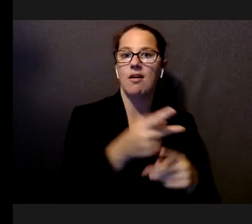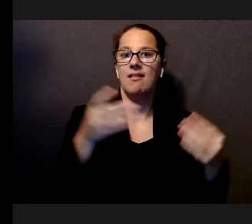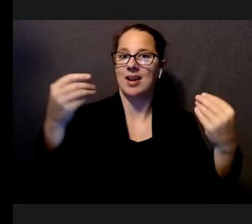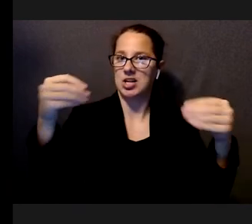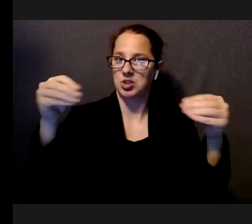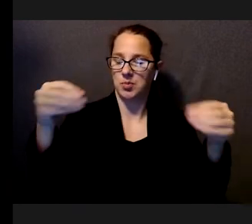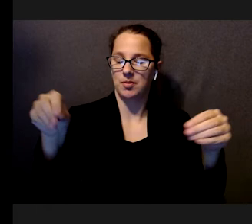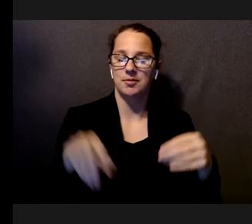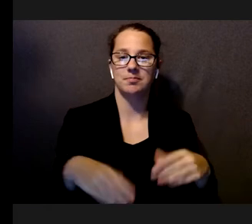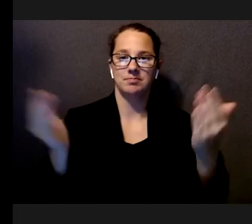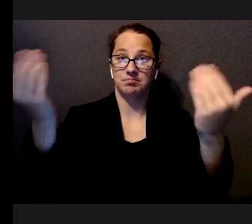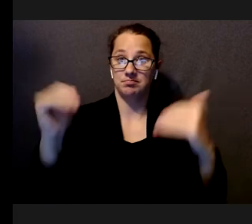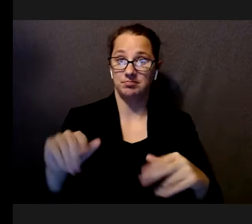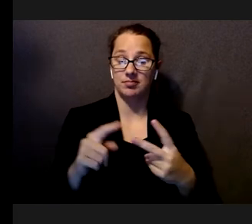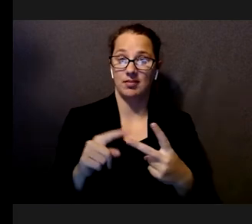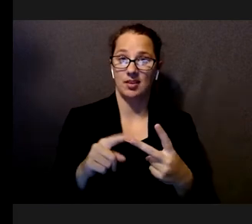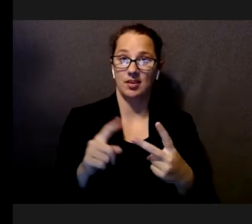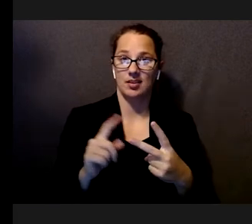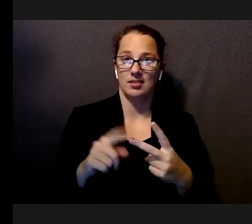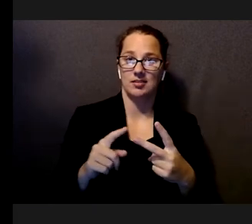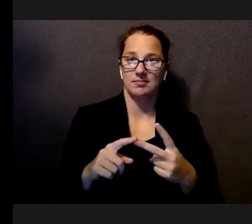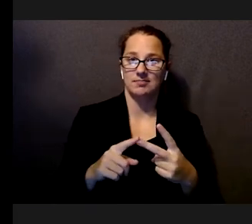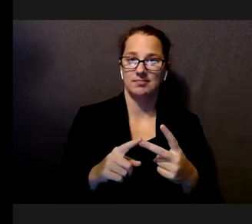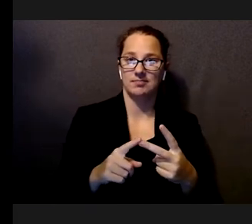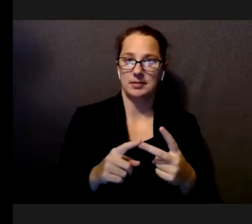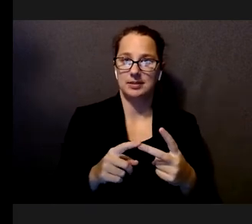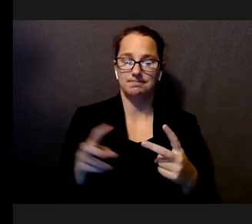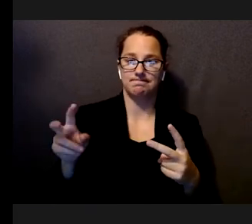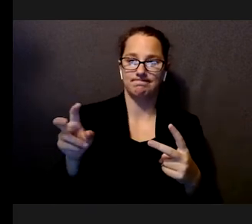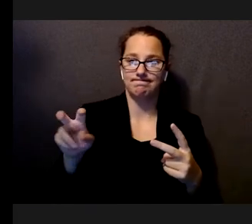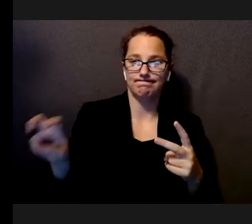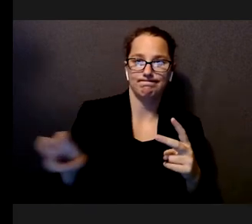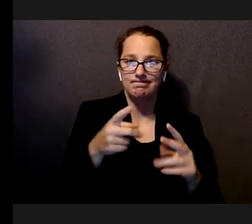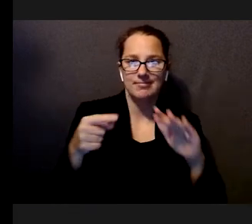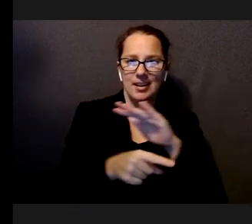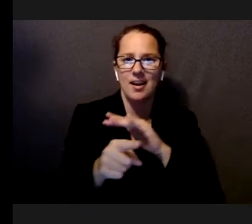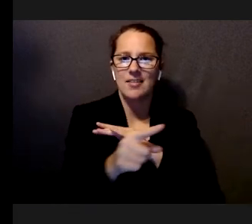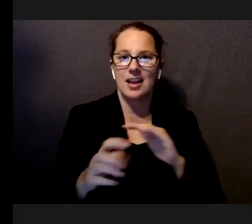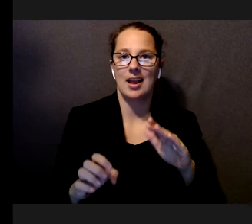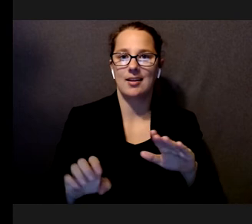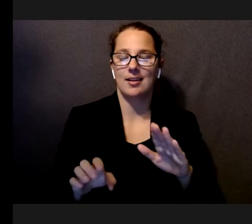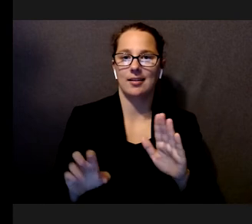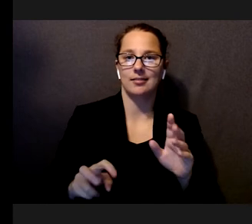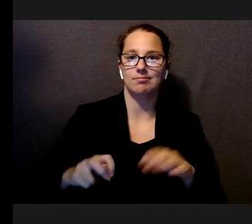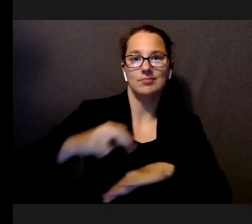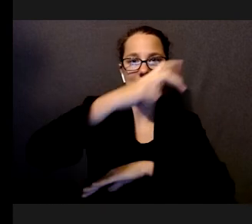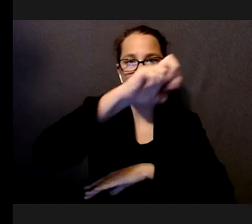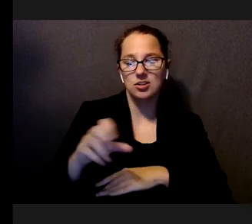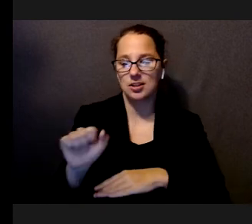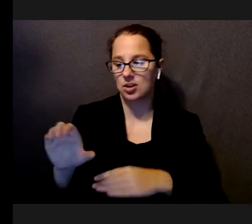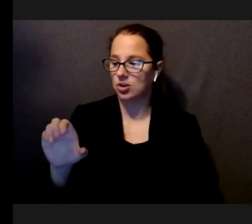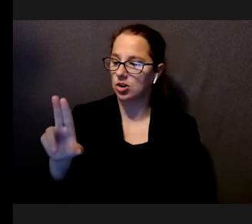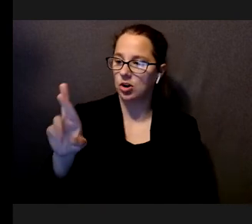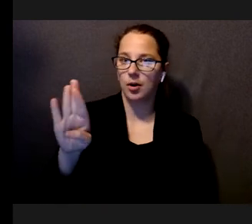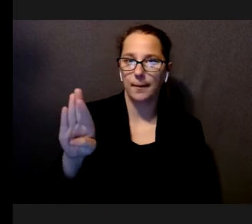And the second task is navigating elevation changes. So, for example, stairs or curbs, any sort of change in